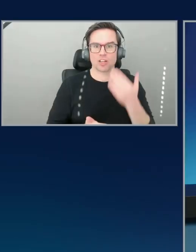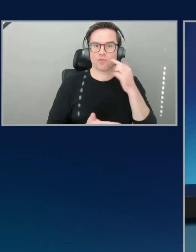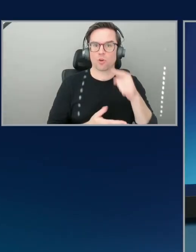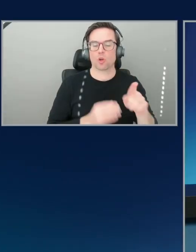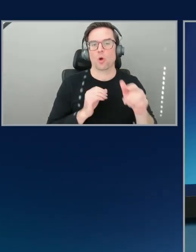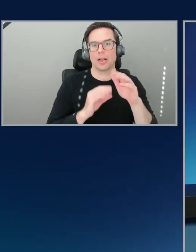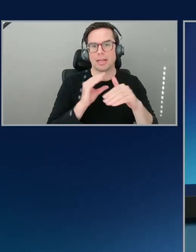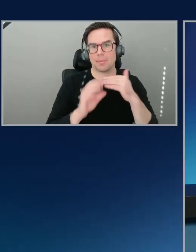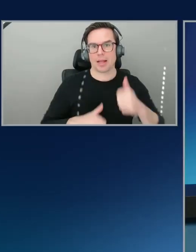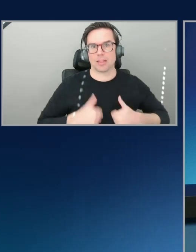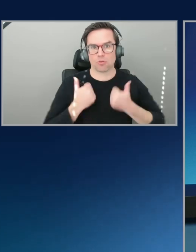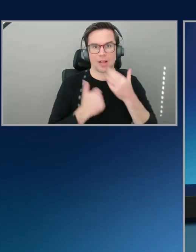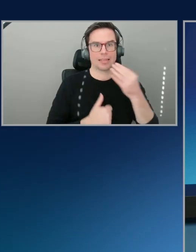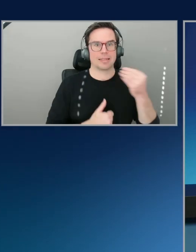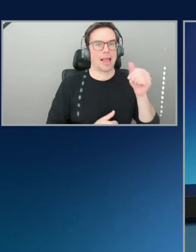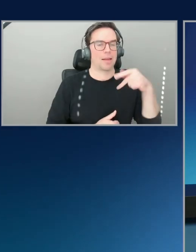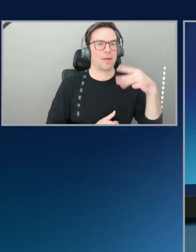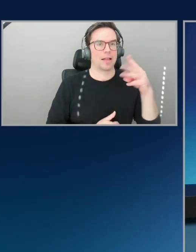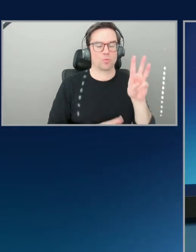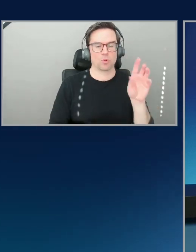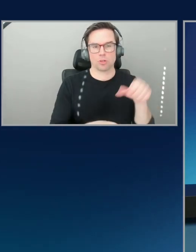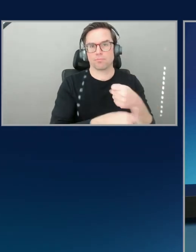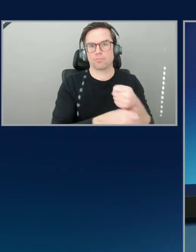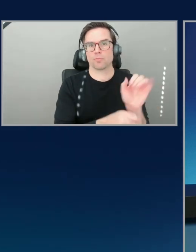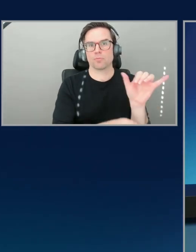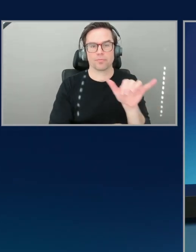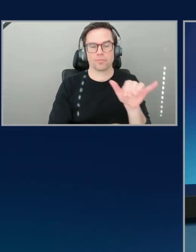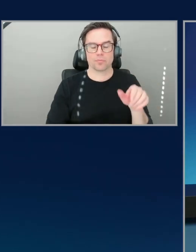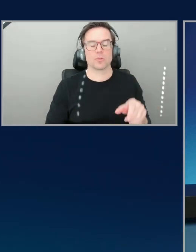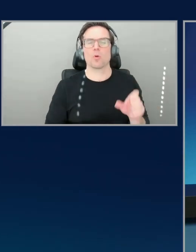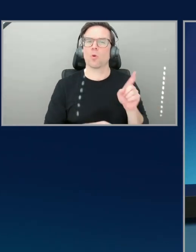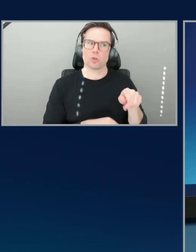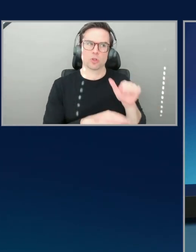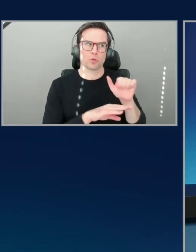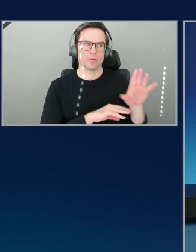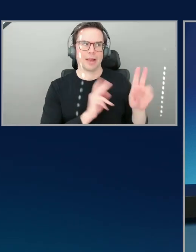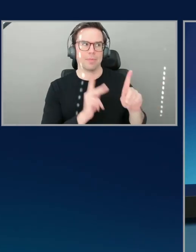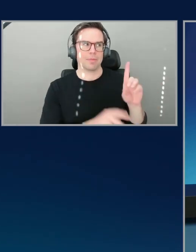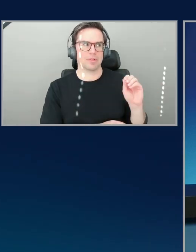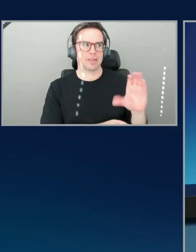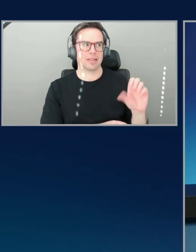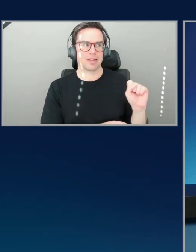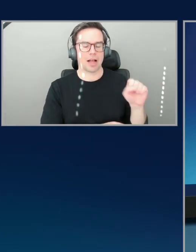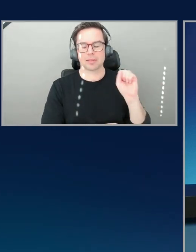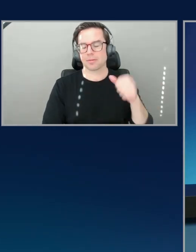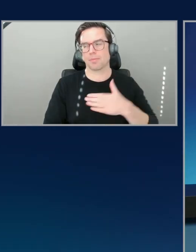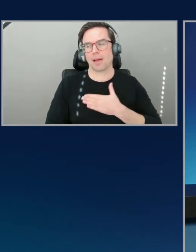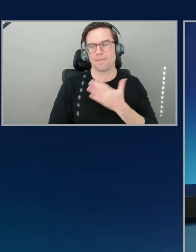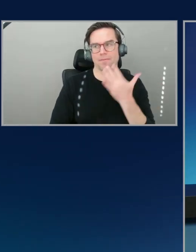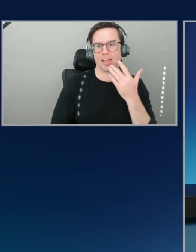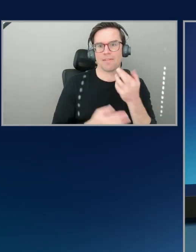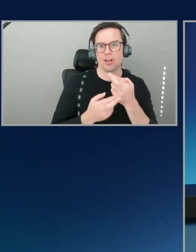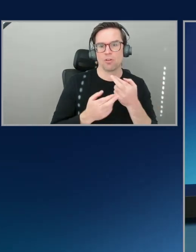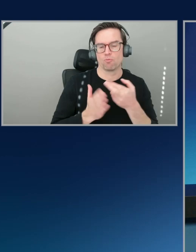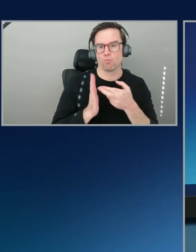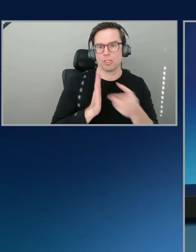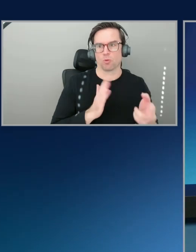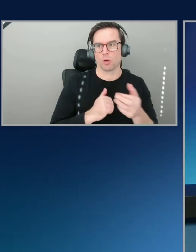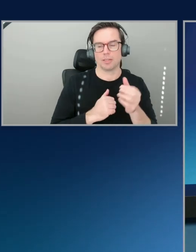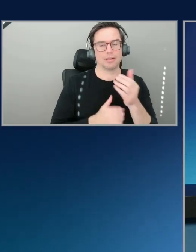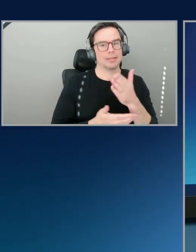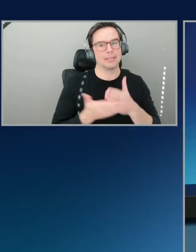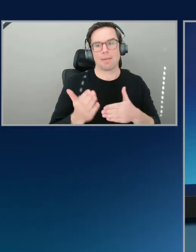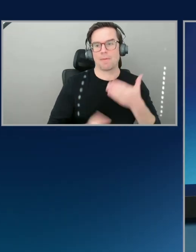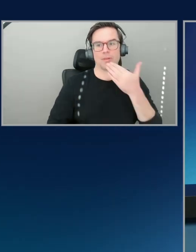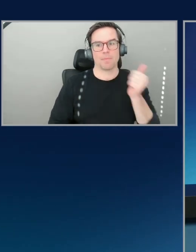would you send people to the docs? Docs are my favorite resource for sure. Go check out the docs. And they're good docs too. They're some of the best, my opinion.